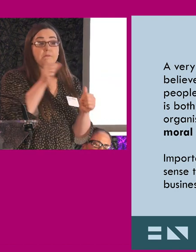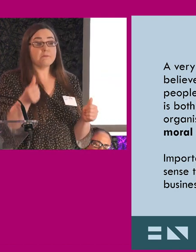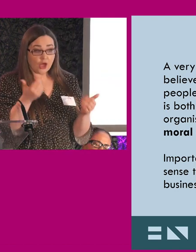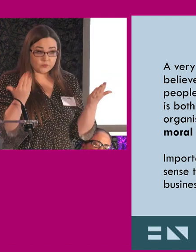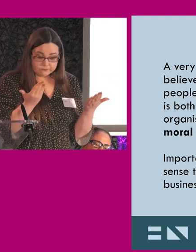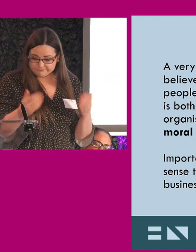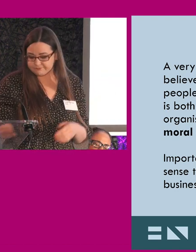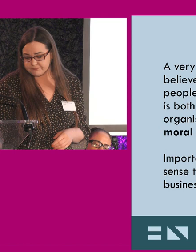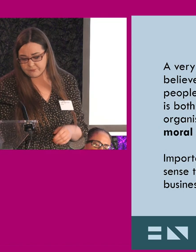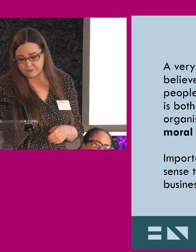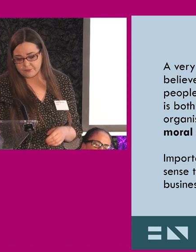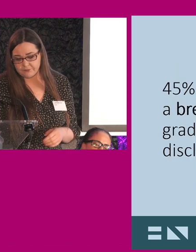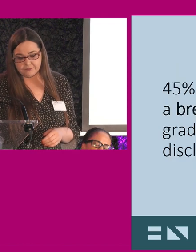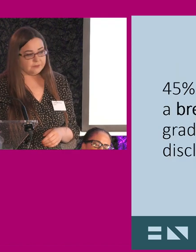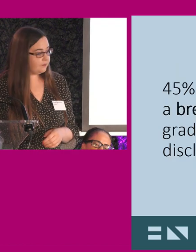been seen throughout.